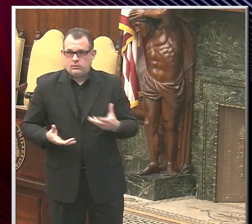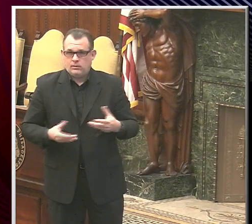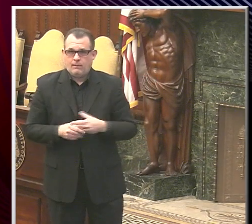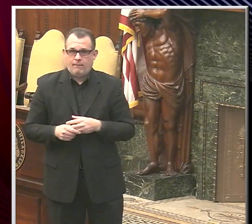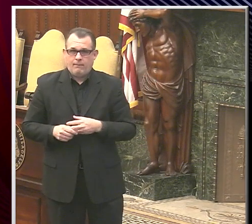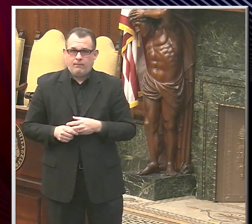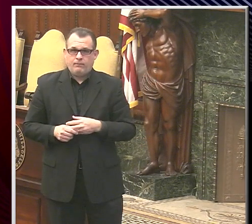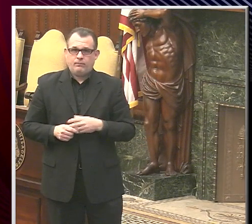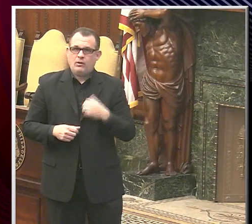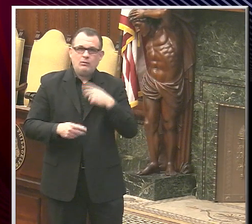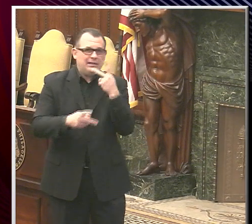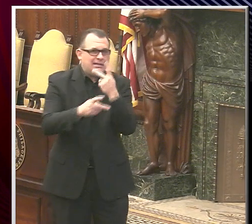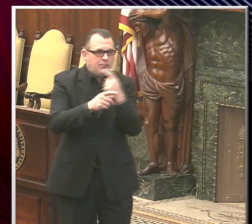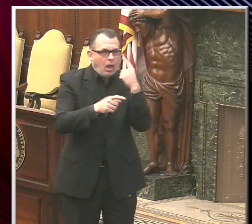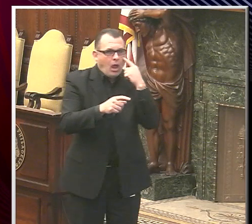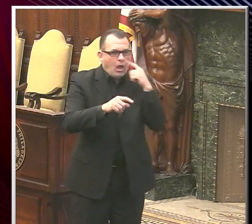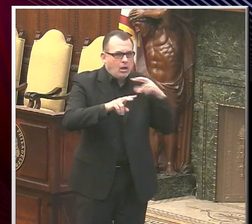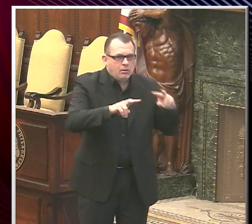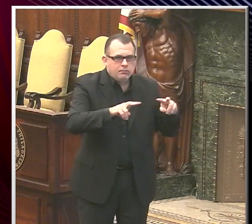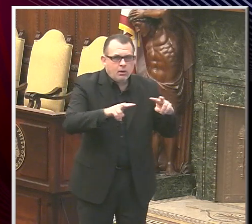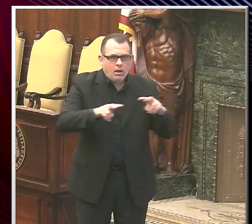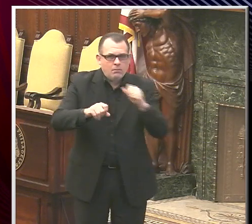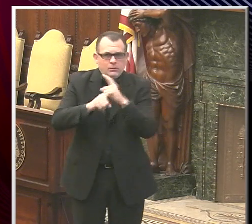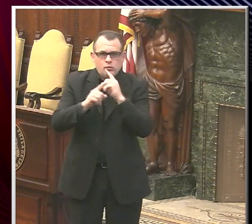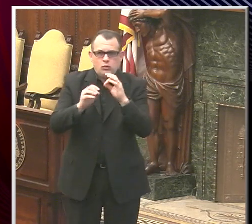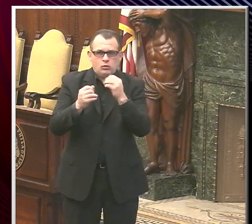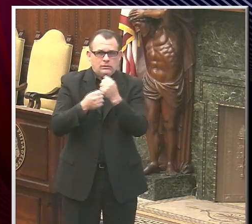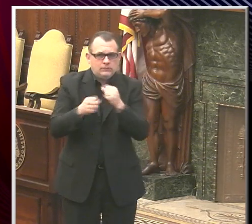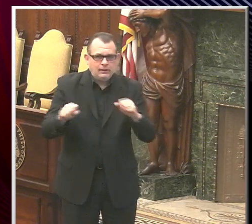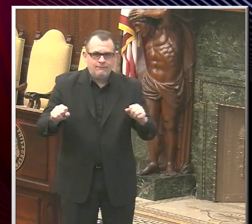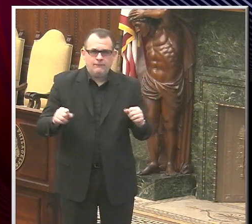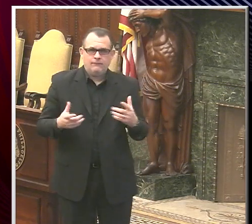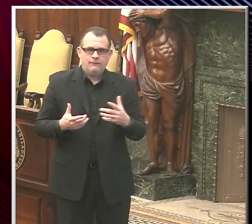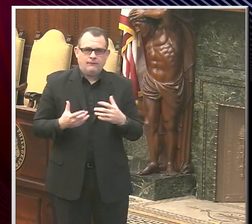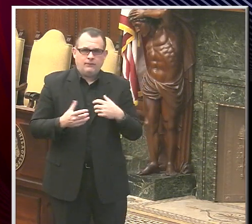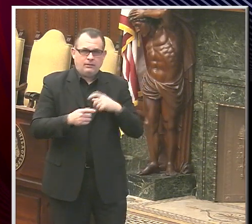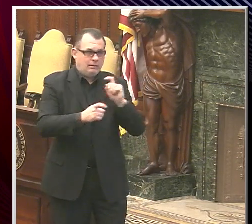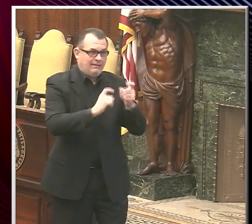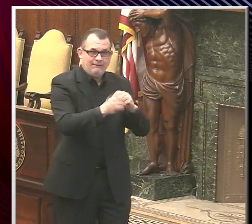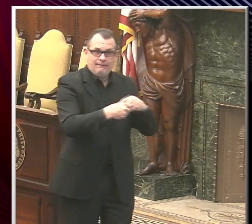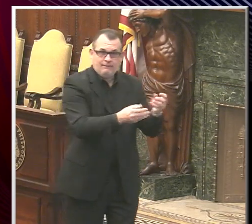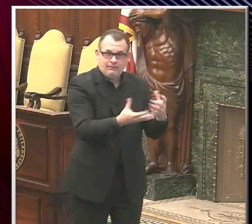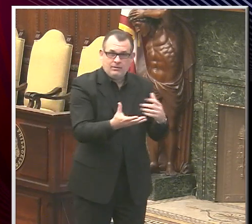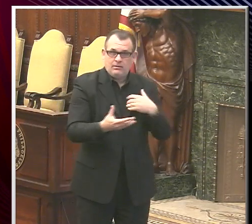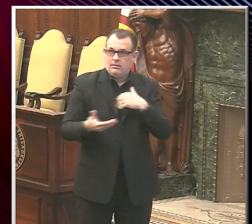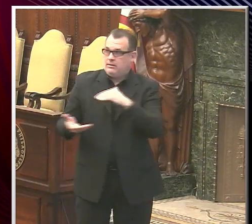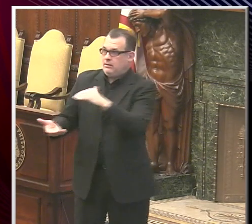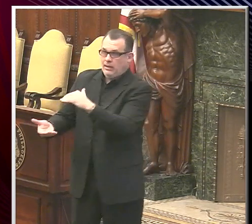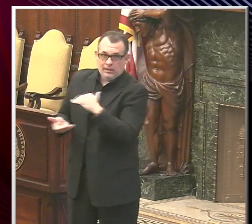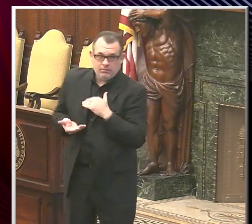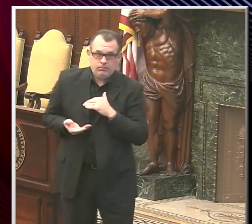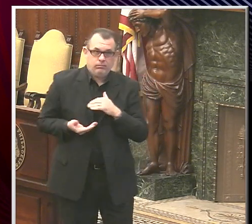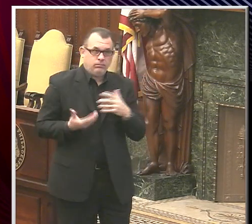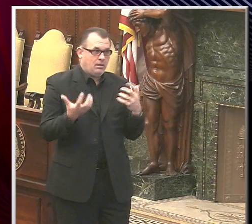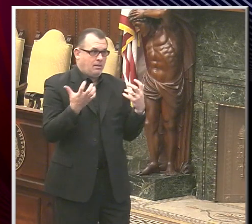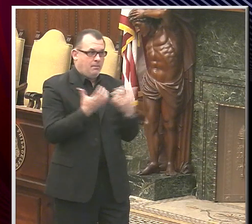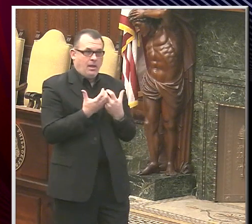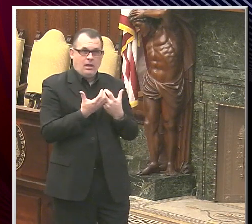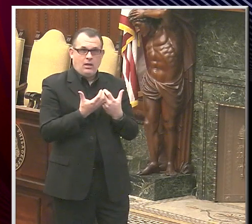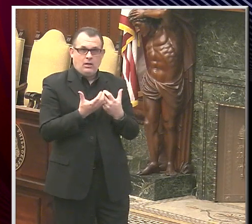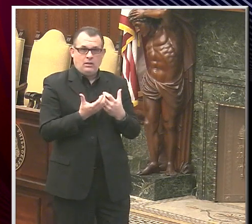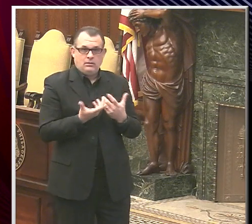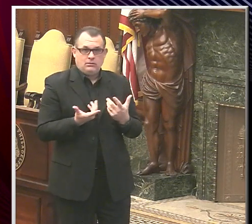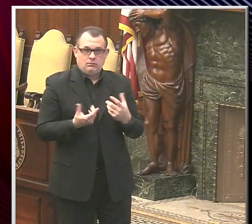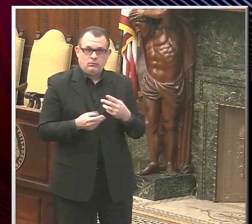as close as we can to try to match the rate at which they administer with the doses that come in. And let me ask you one, one, one quick